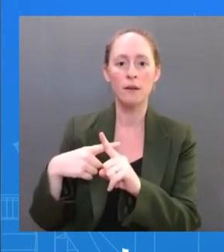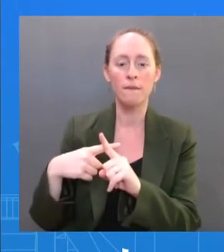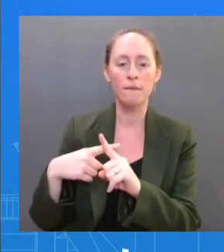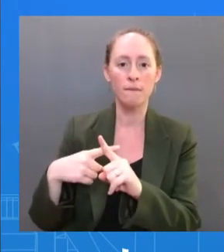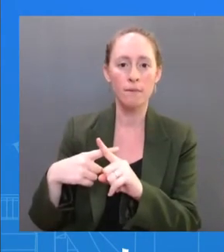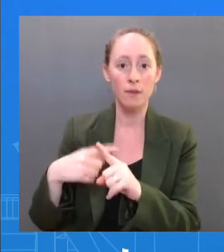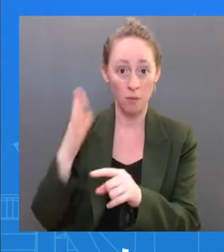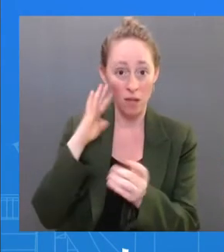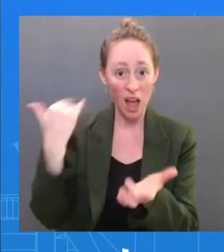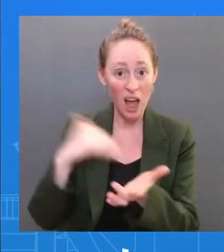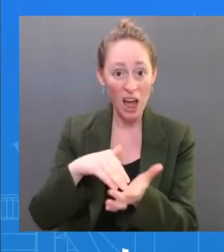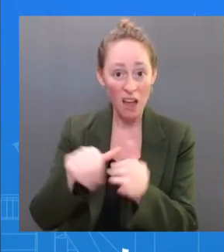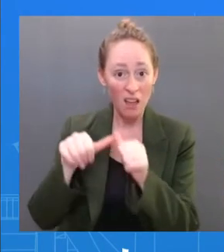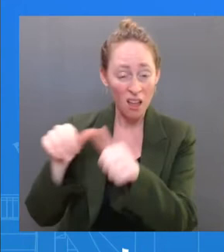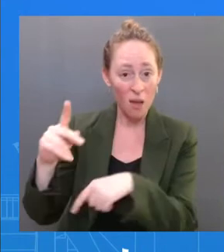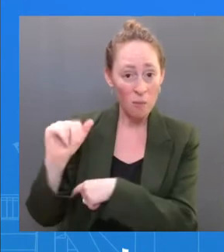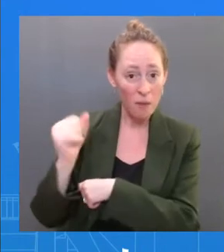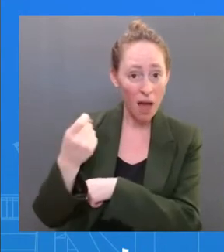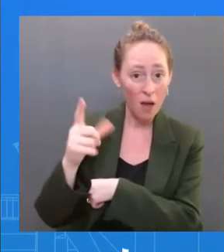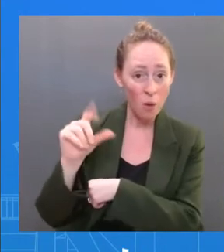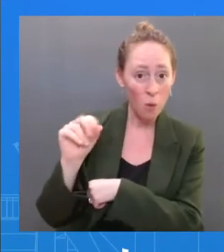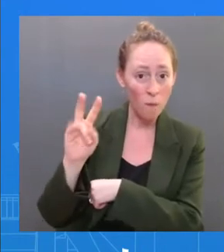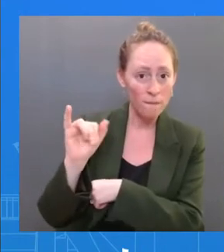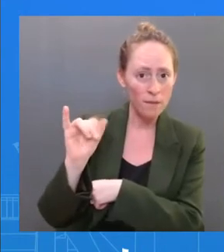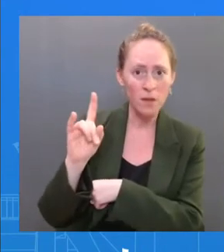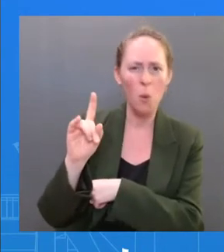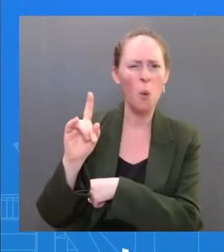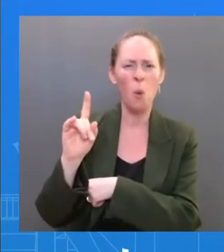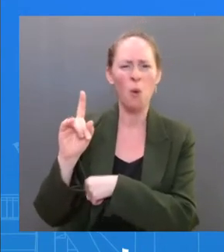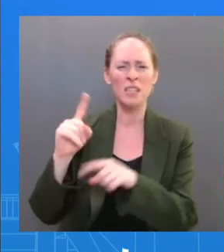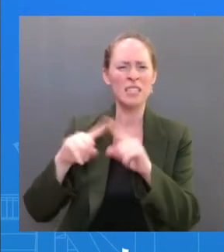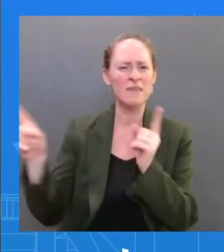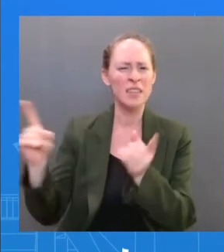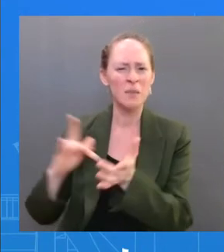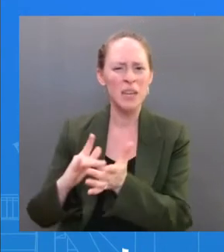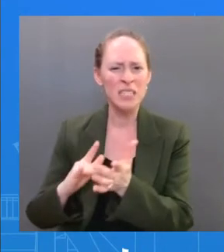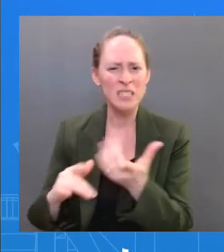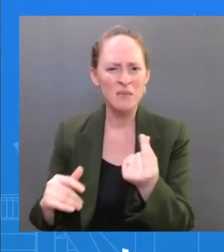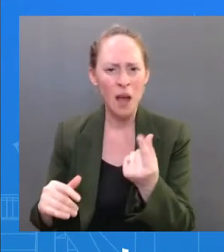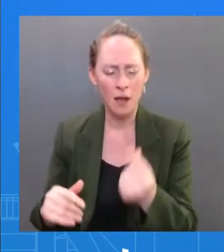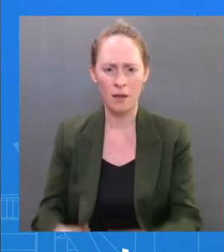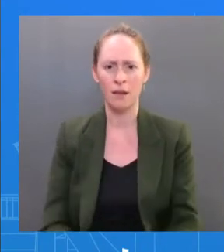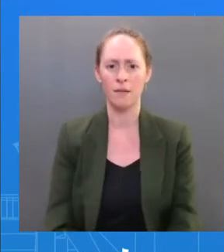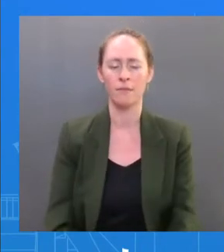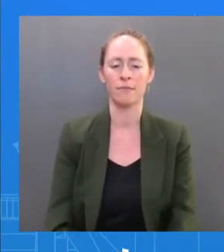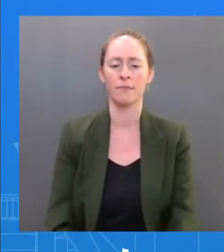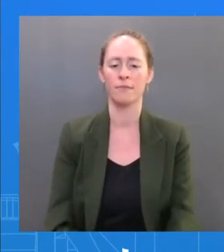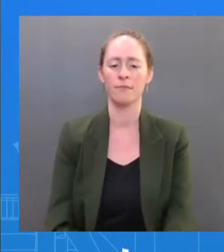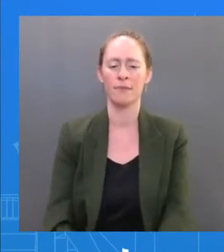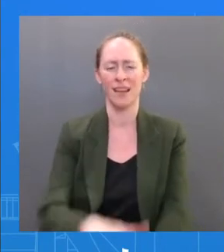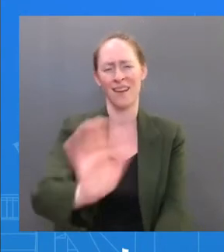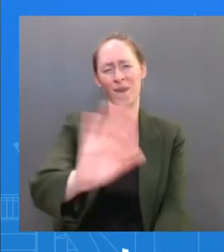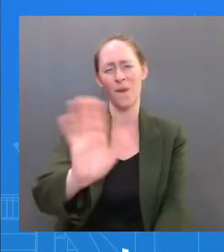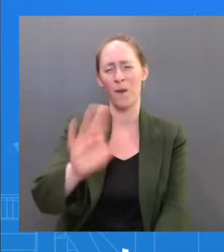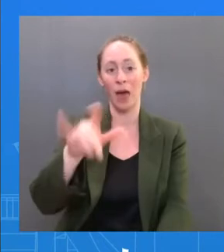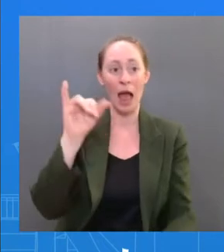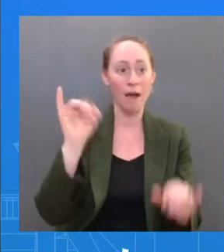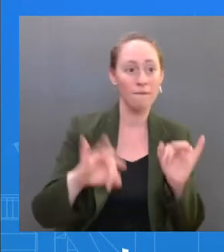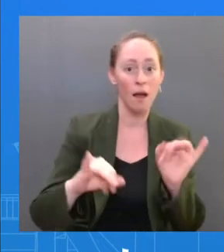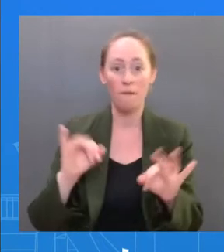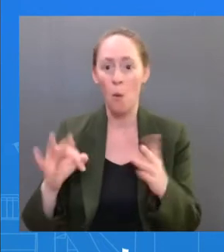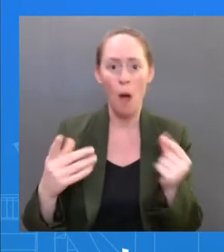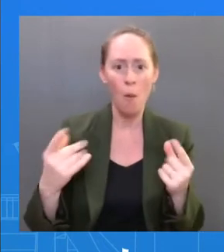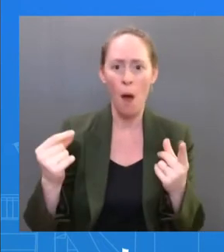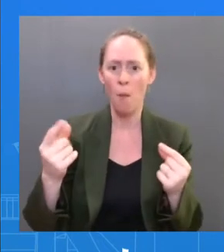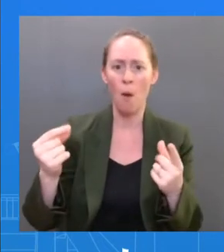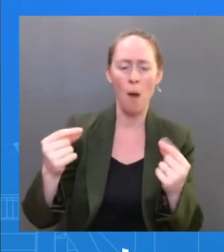happen down the road. The Dr. I understand. Dr. it is — but it is hypothetical. The President feels fine right now. I don't think — you know,